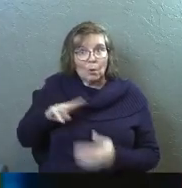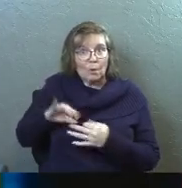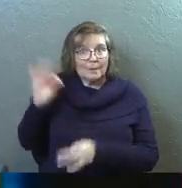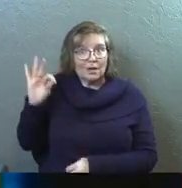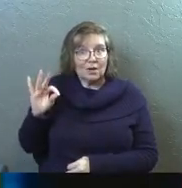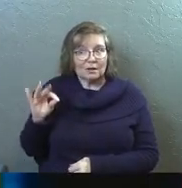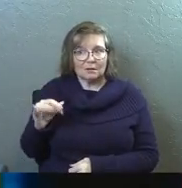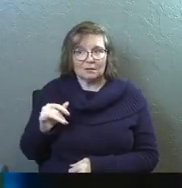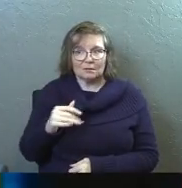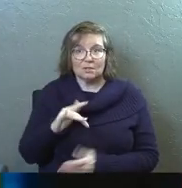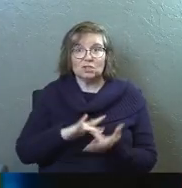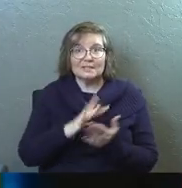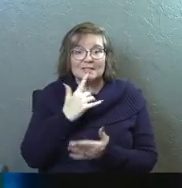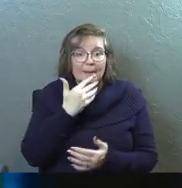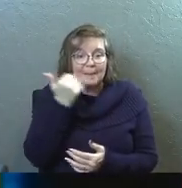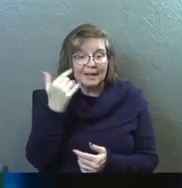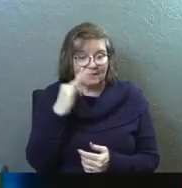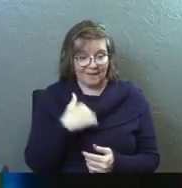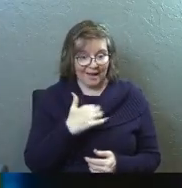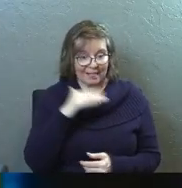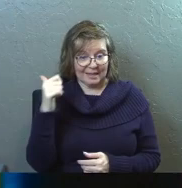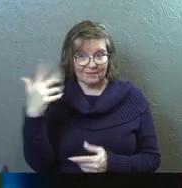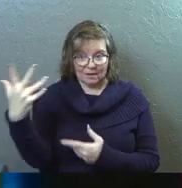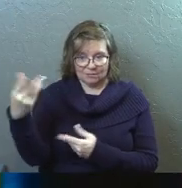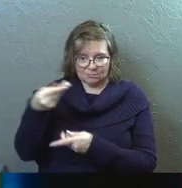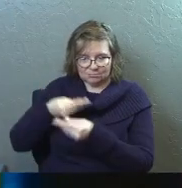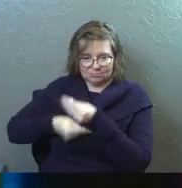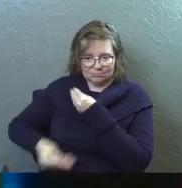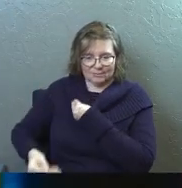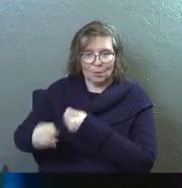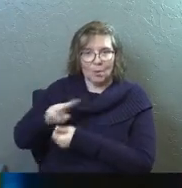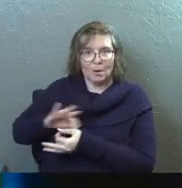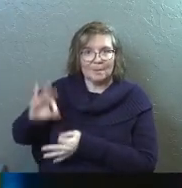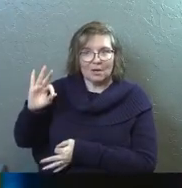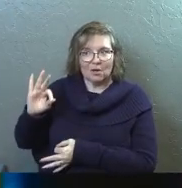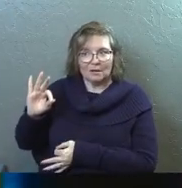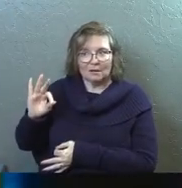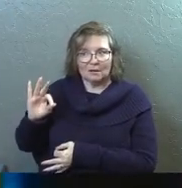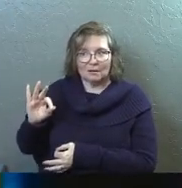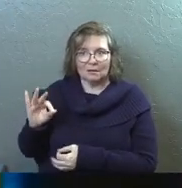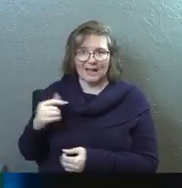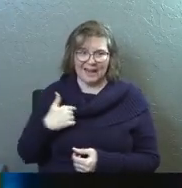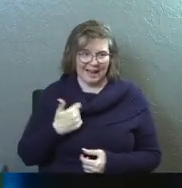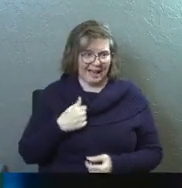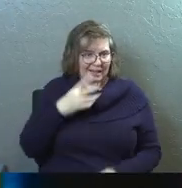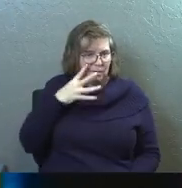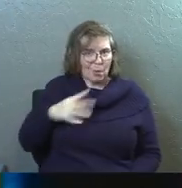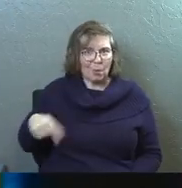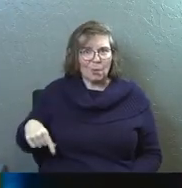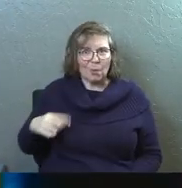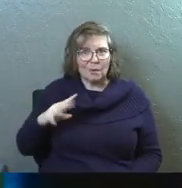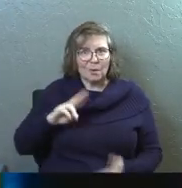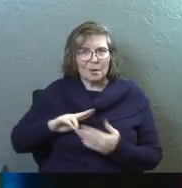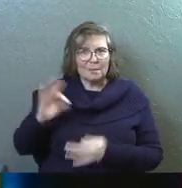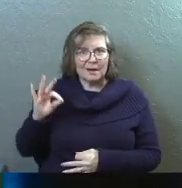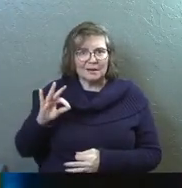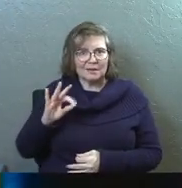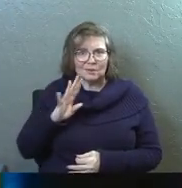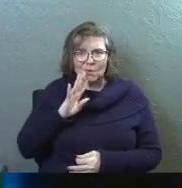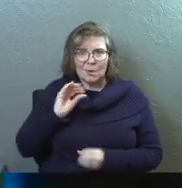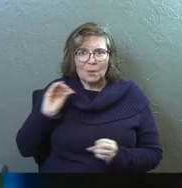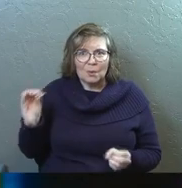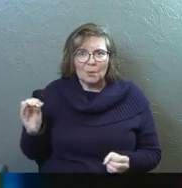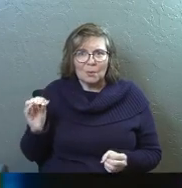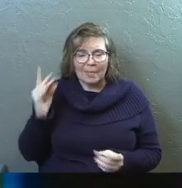Jesus says, it's better if I leave because then this is what you get. And then I don't even spend any time with him or talk to him or think about him.